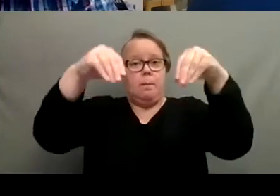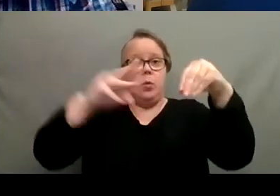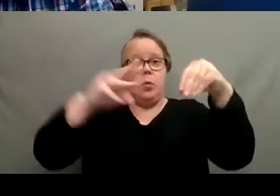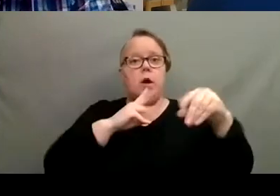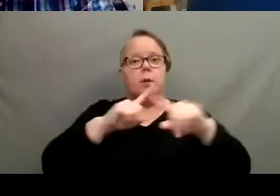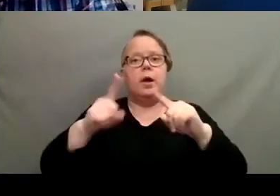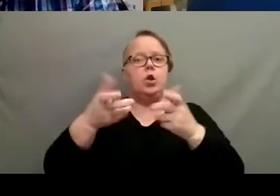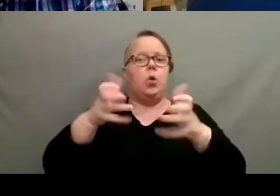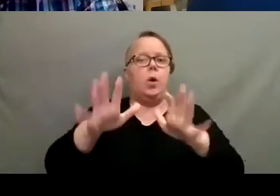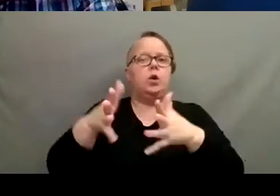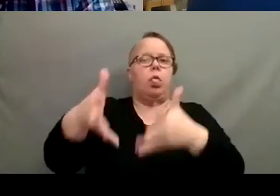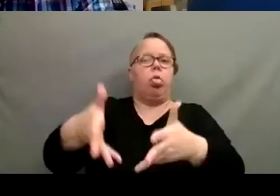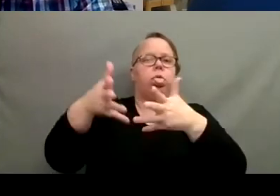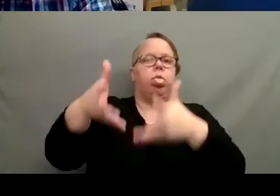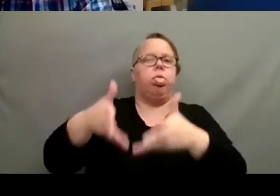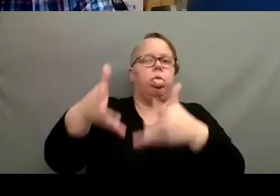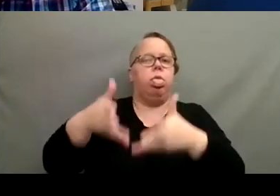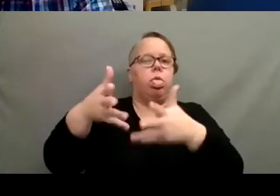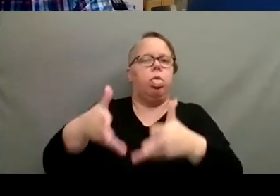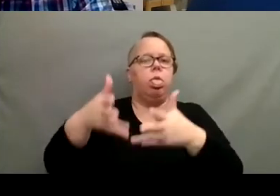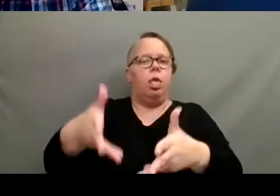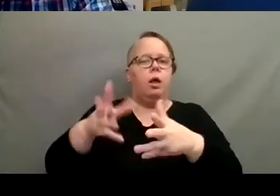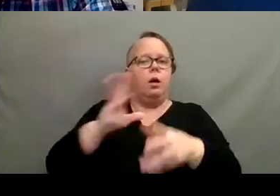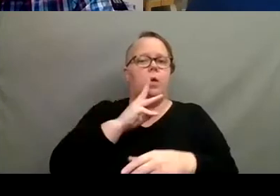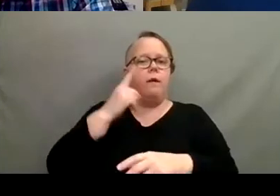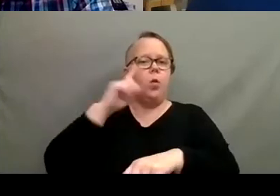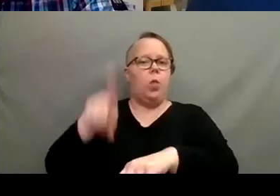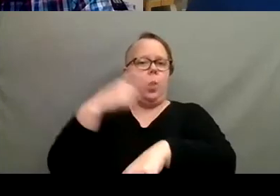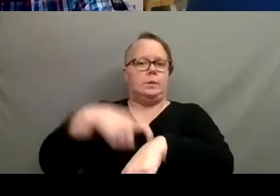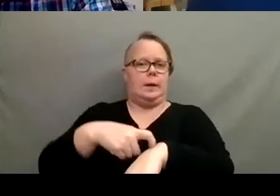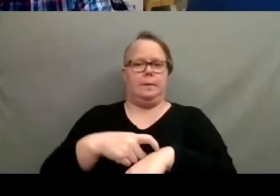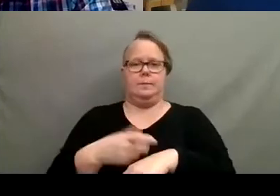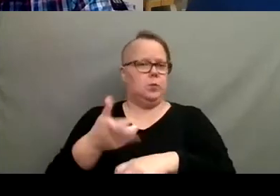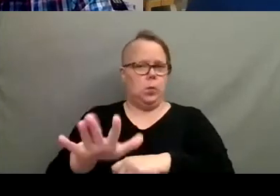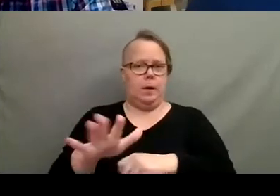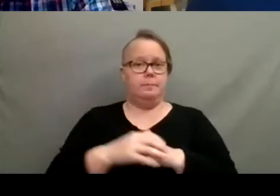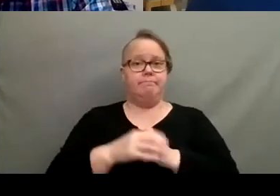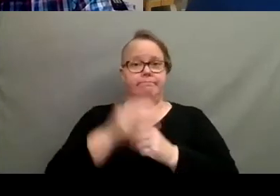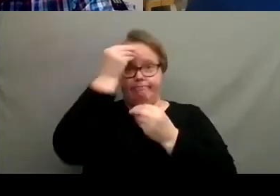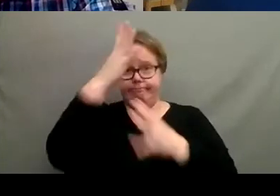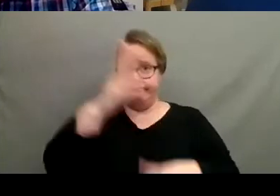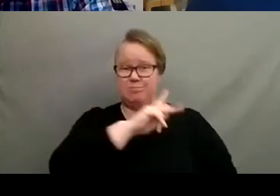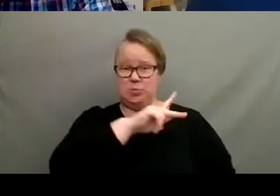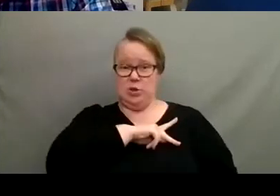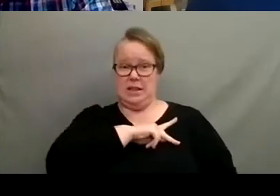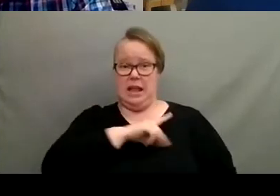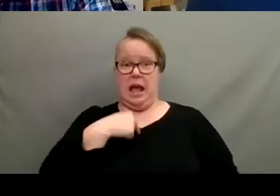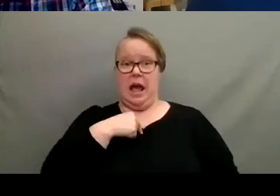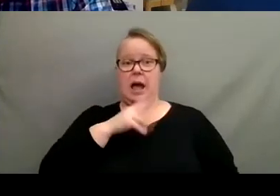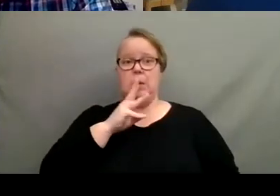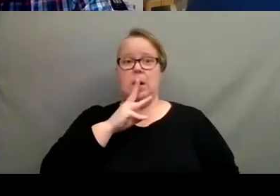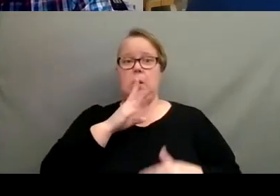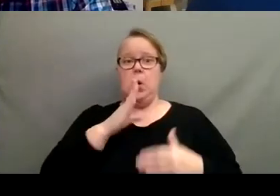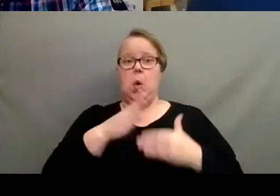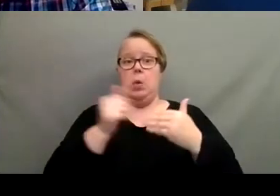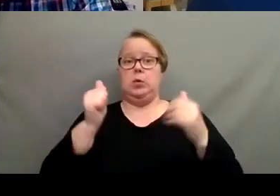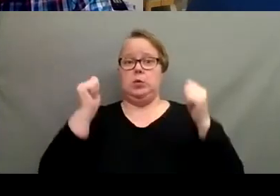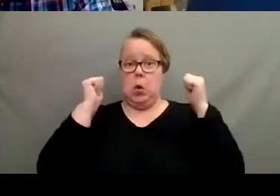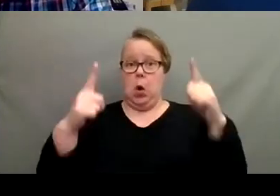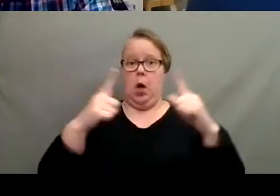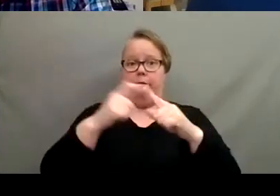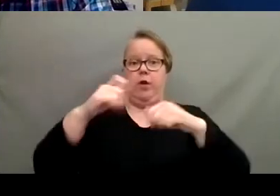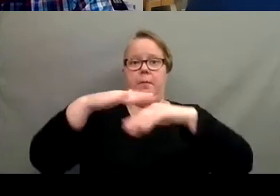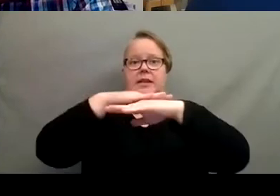to sit in excess water for a long period of time. I'll tell you personally, I water almost all of mine from the